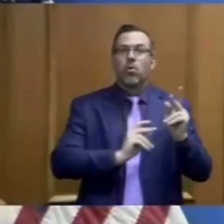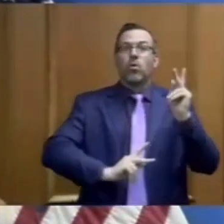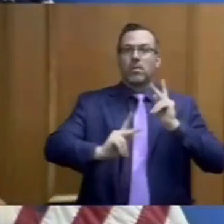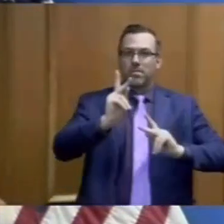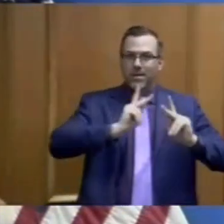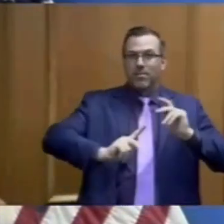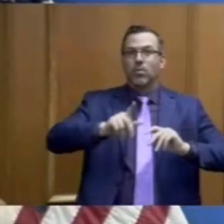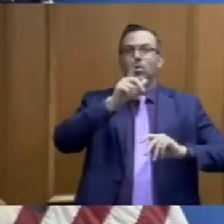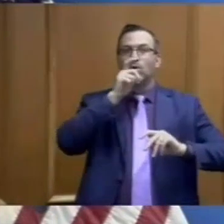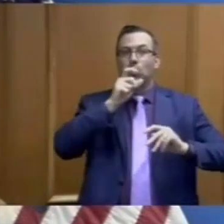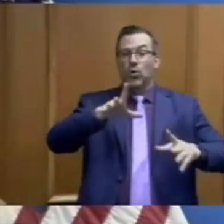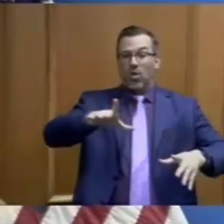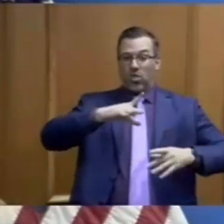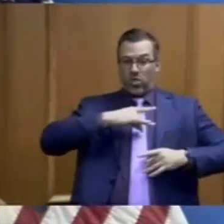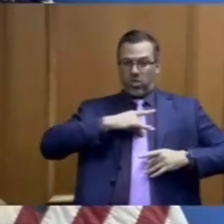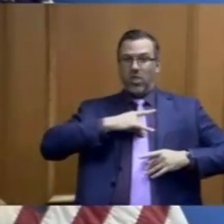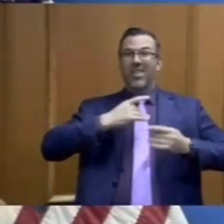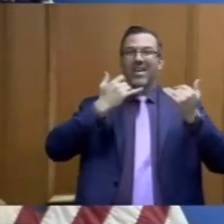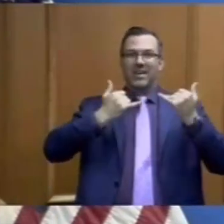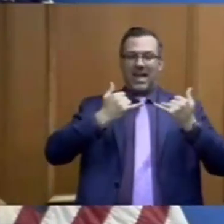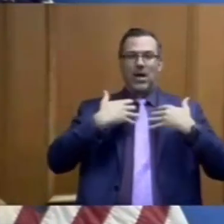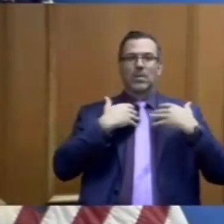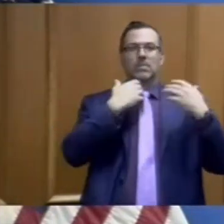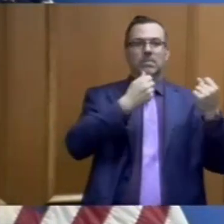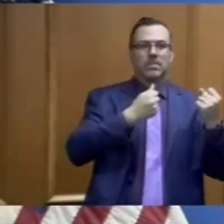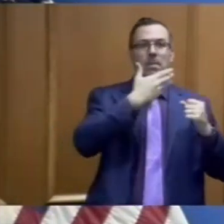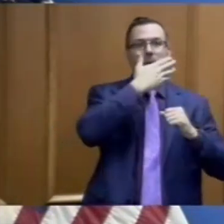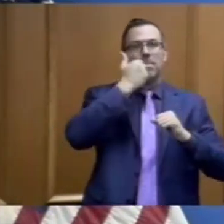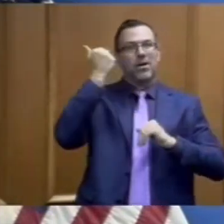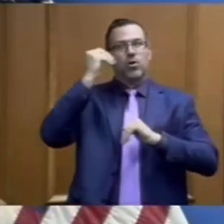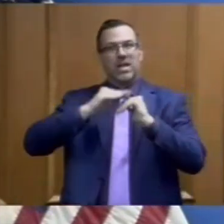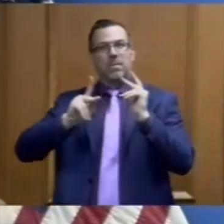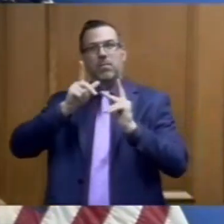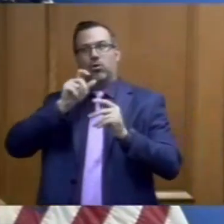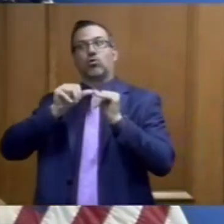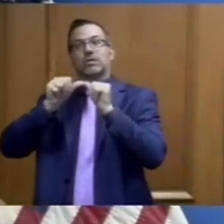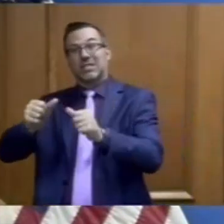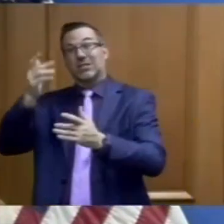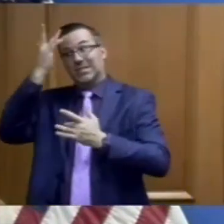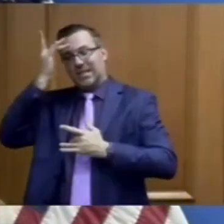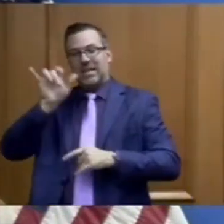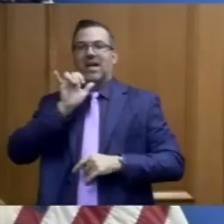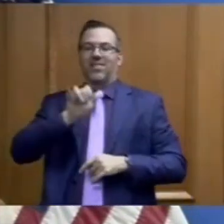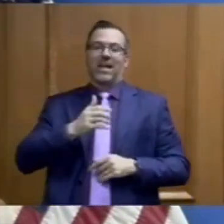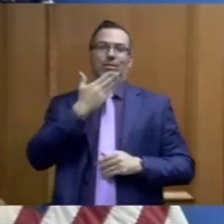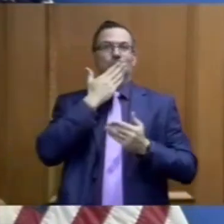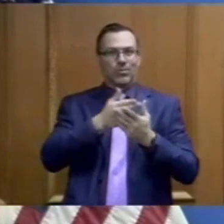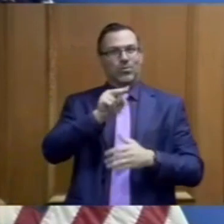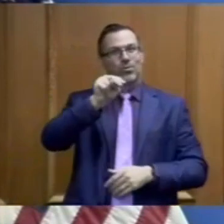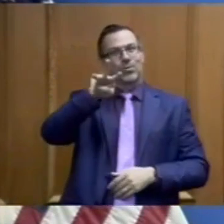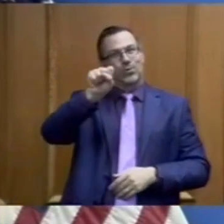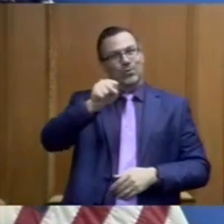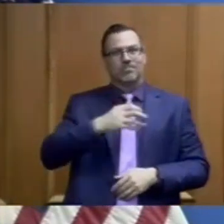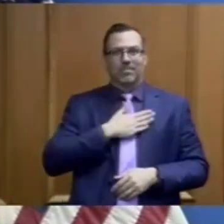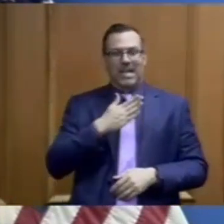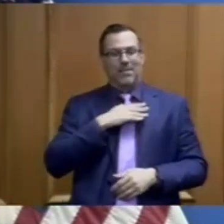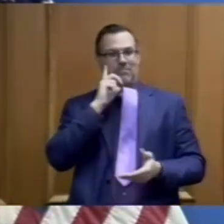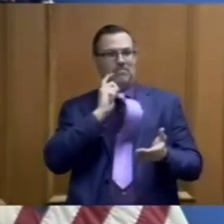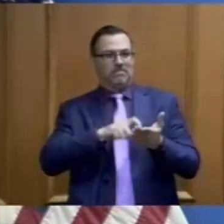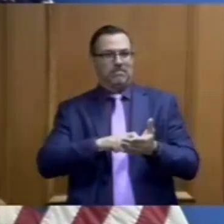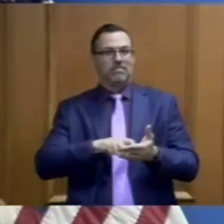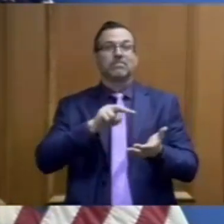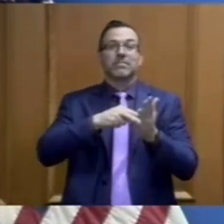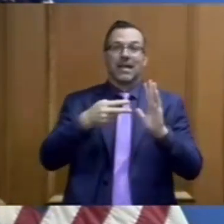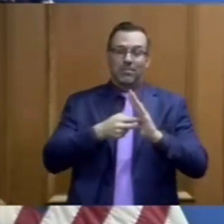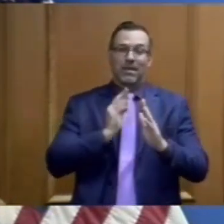over the disease that are now getting infected. That's very encouraging, and we're really glad to see that. That means our physical